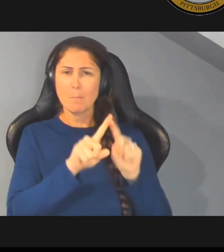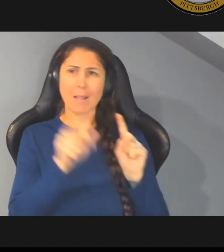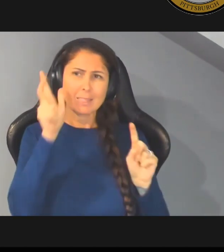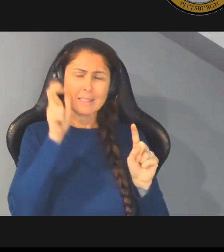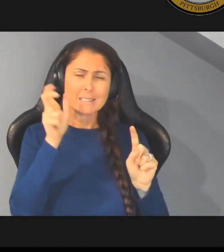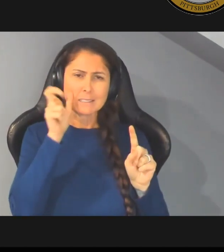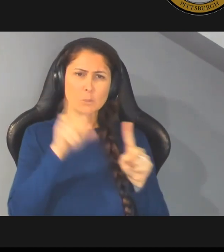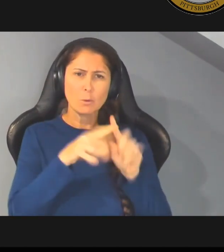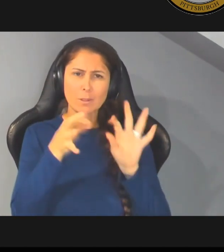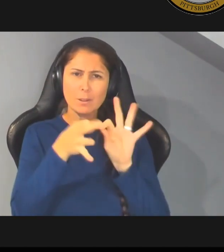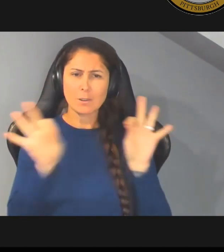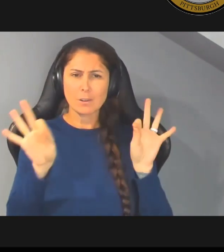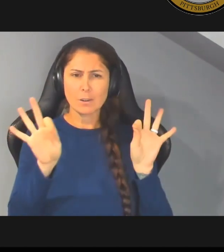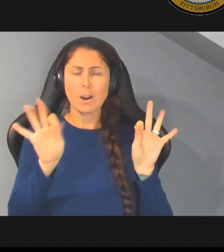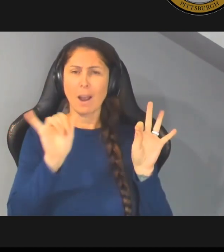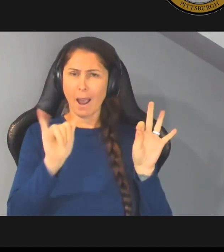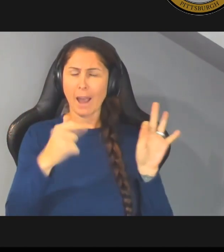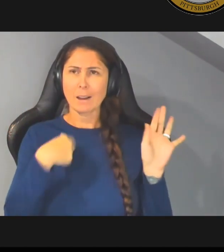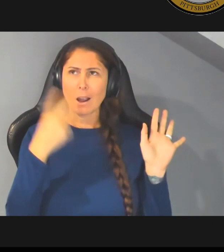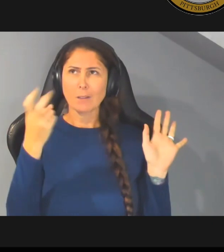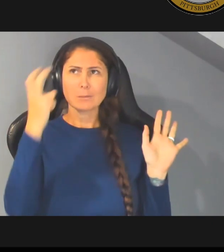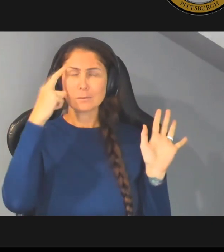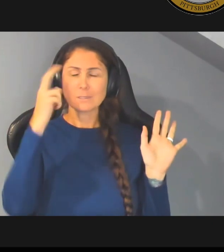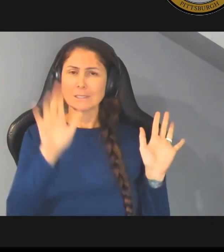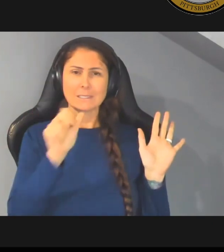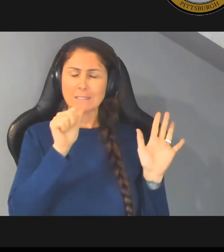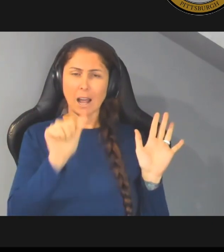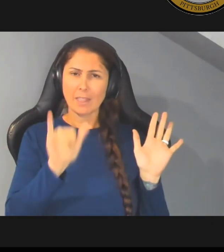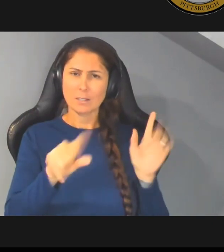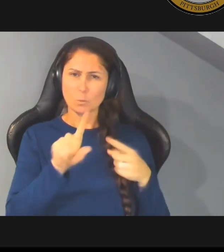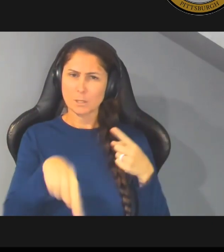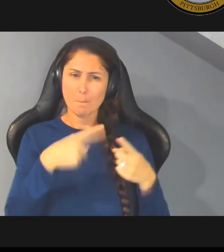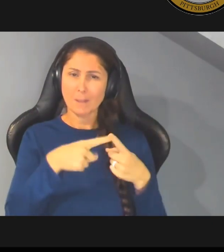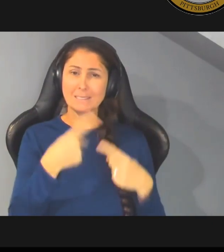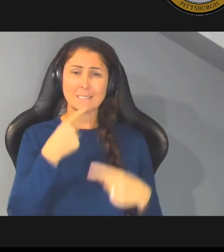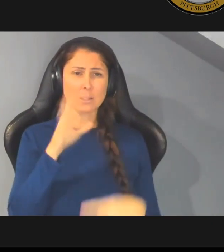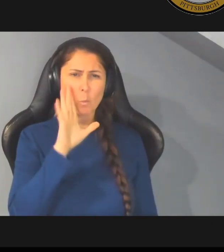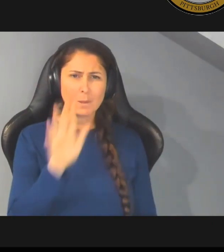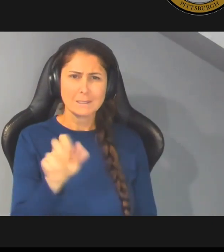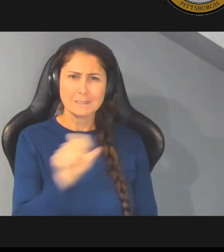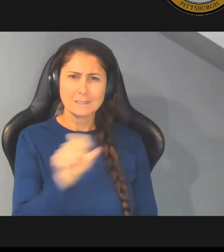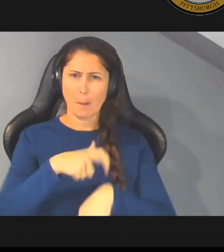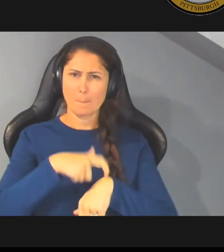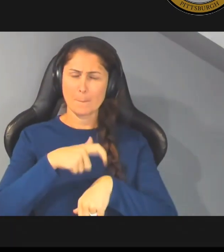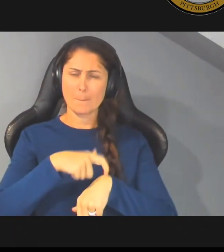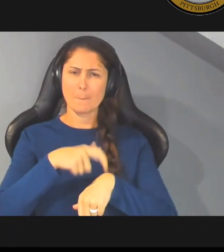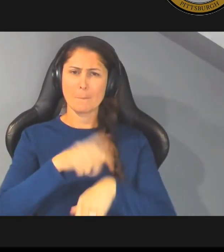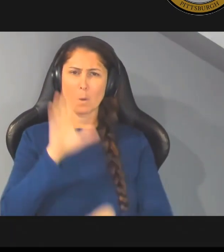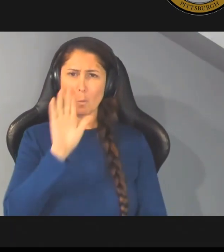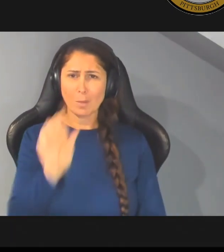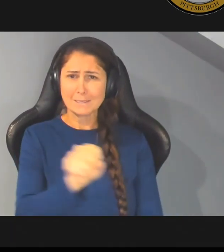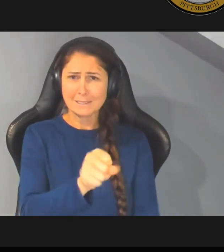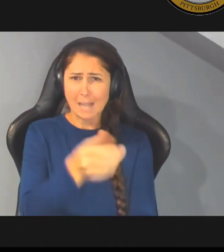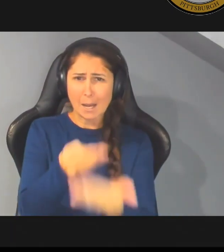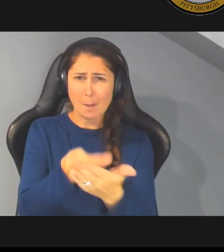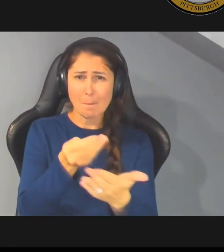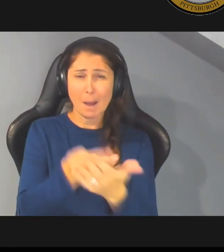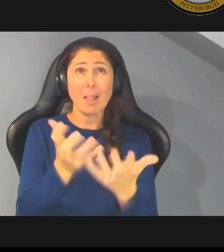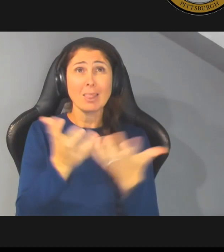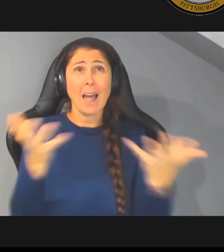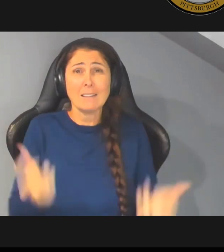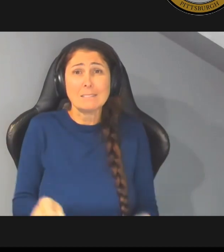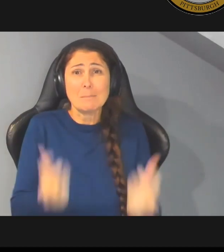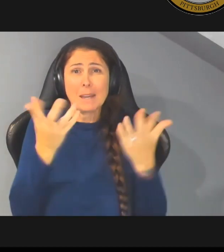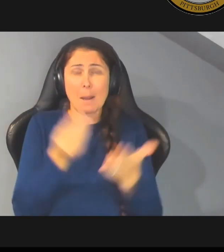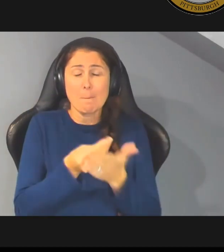i came to the realization that's not what it's about because he says it's going to take time it's going to take money a whole lot of spending money it's going to